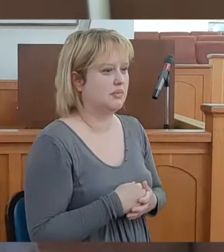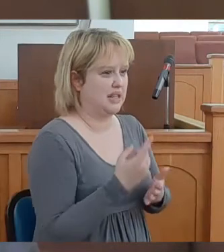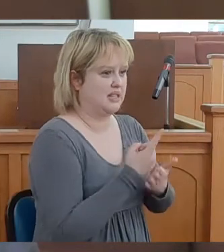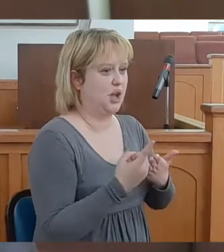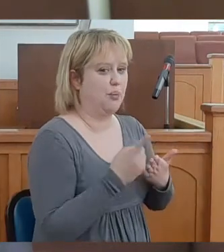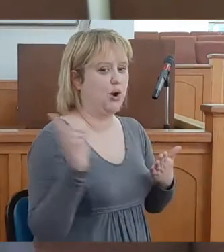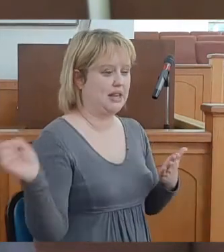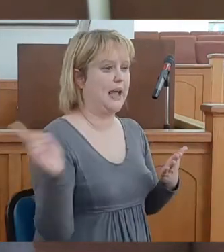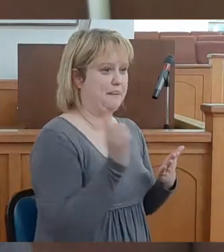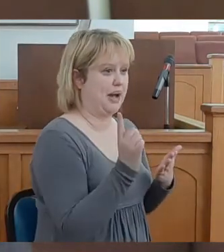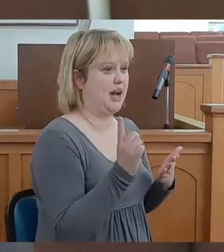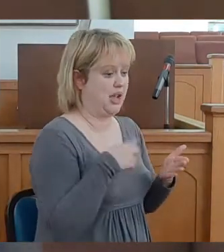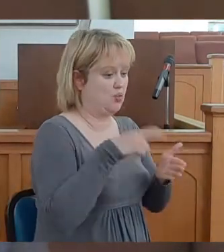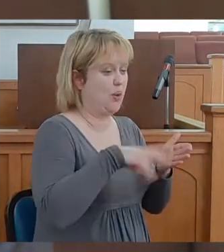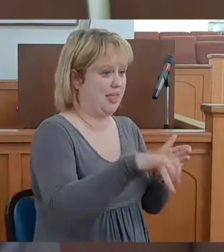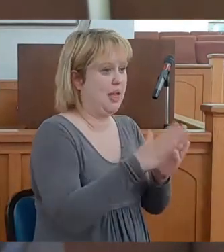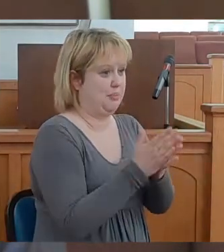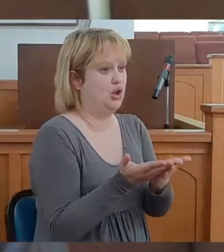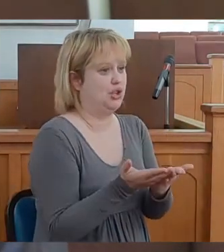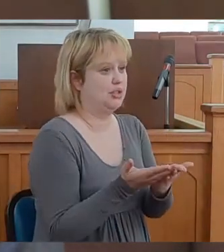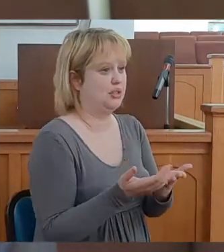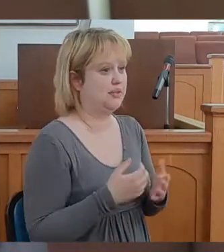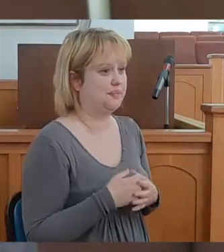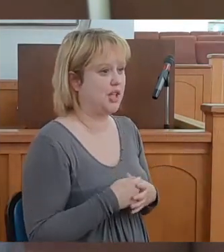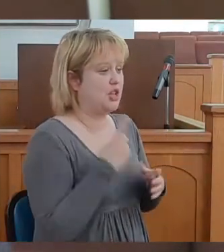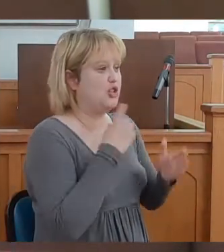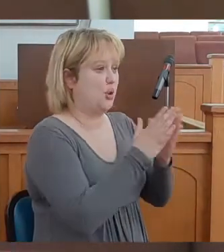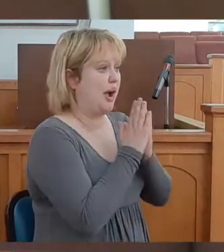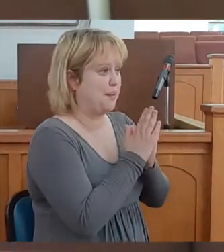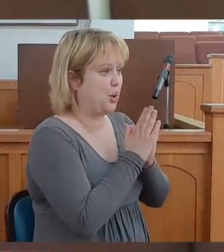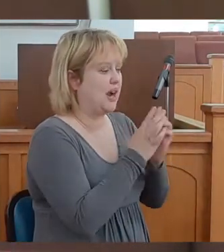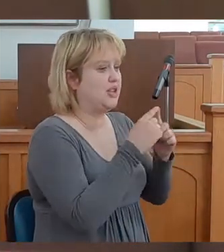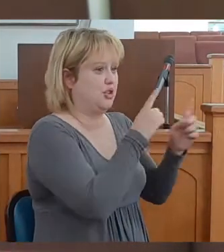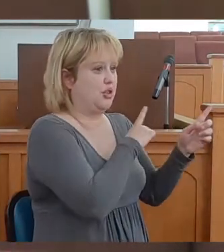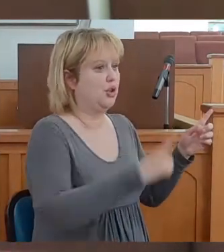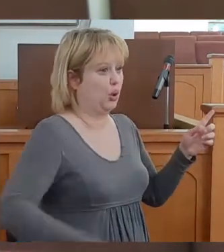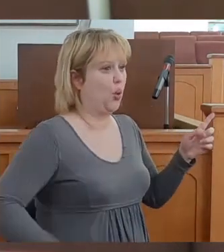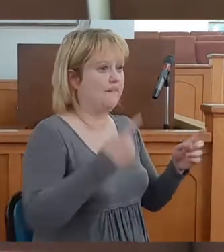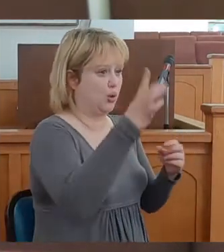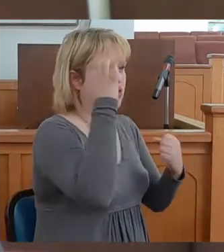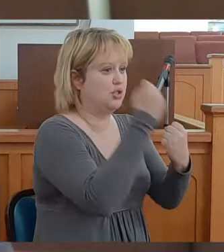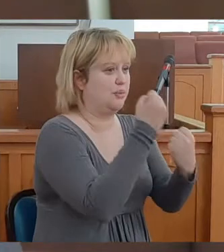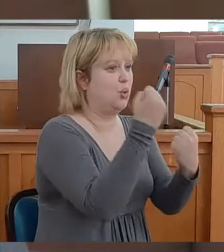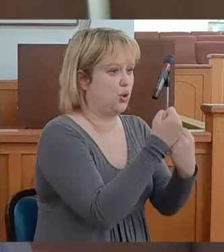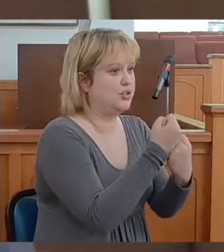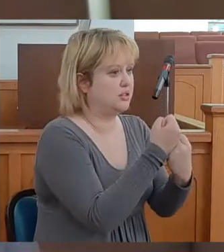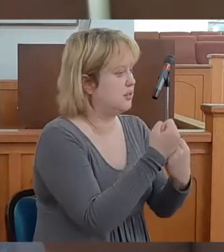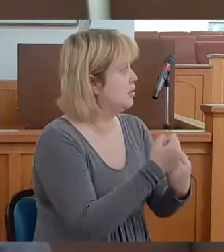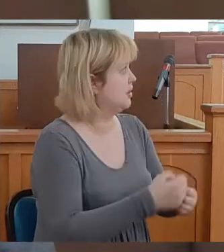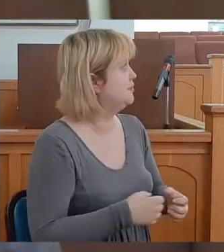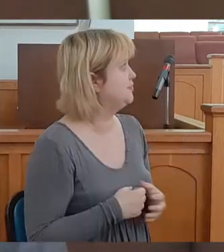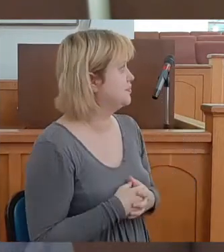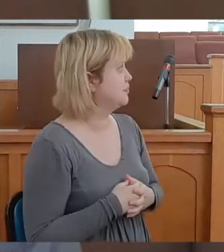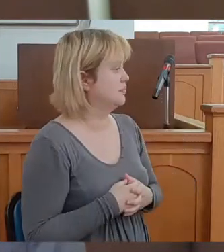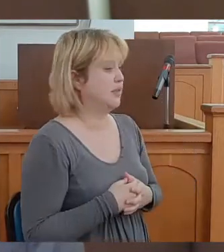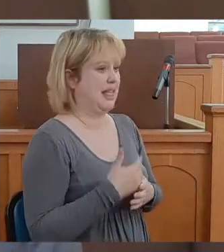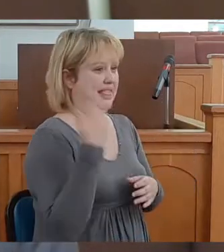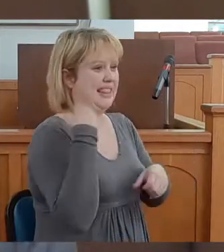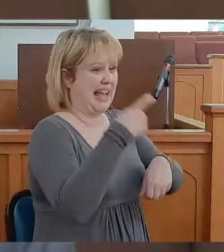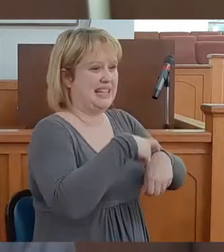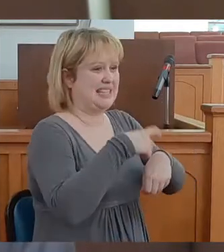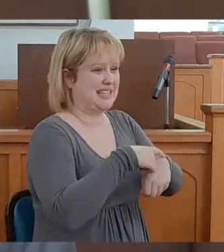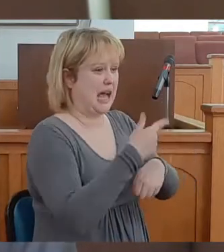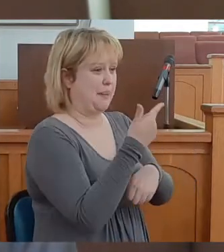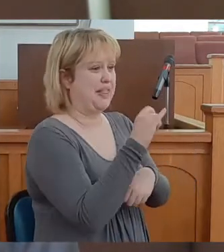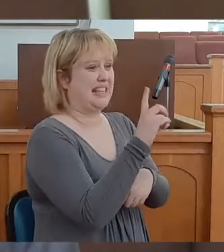and they read that book. So I praise the Lord for your support. The last time